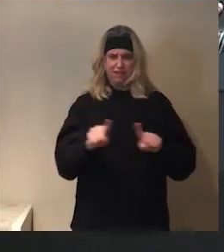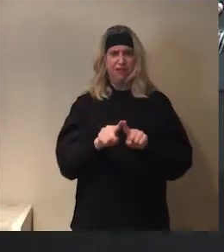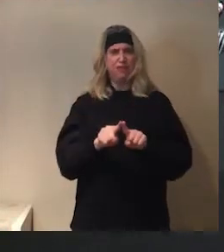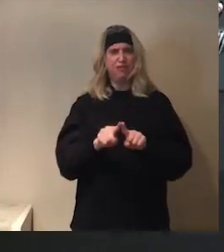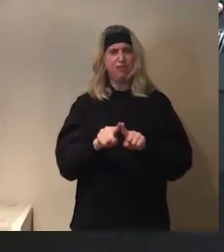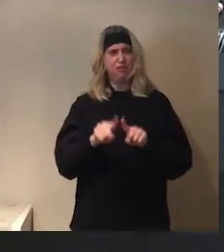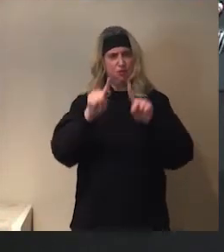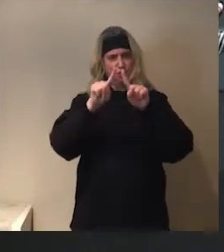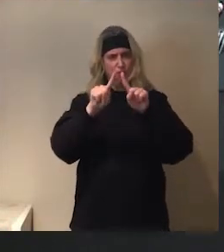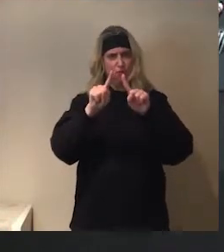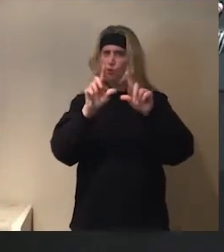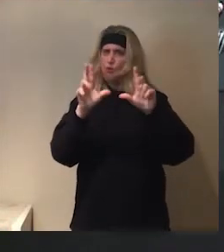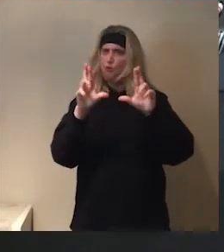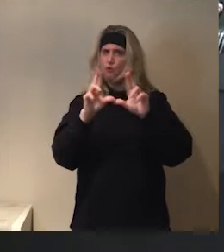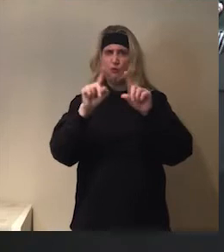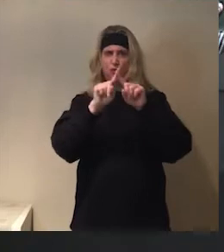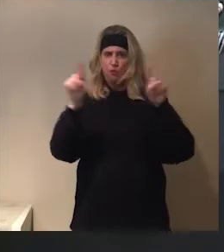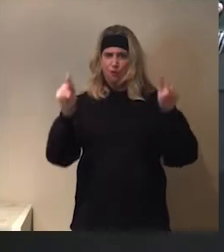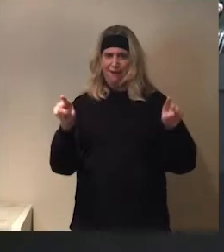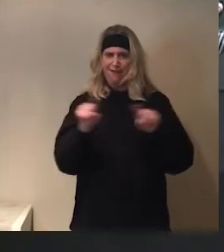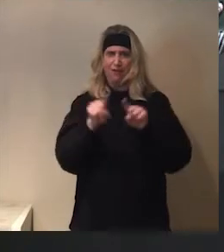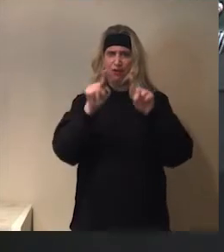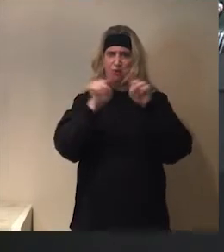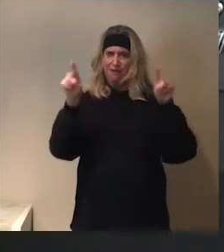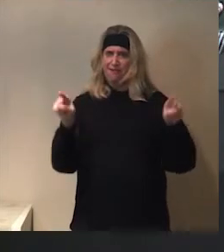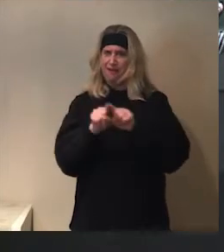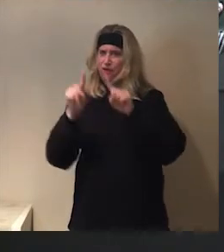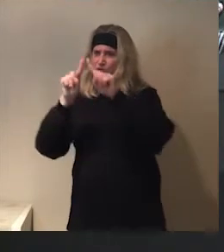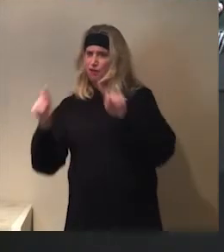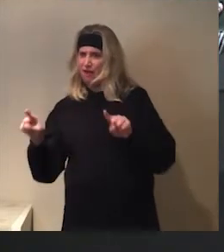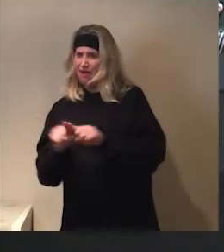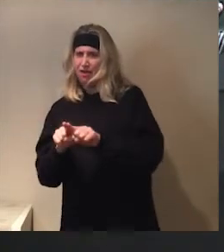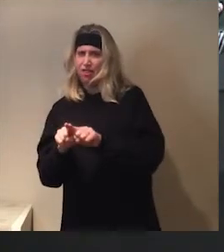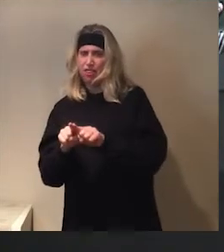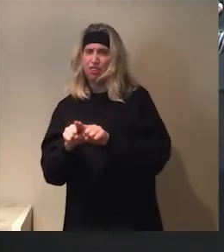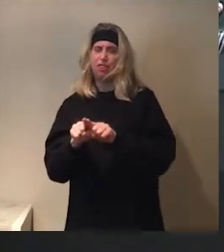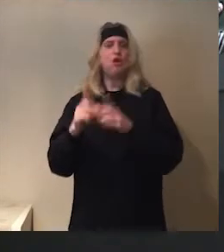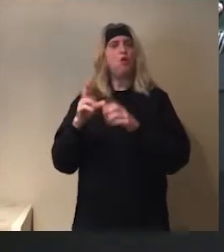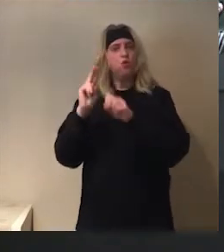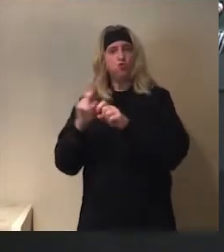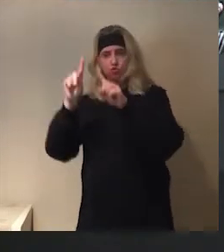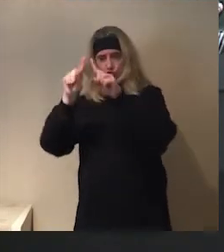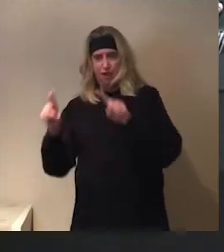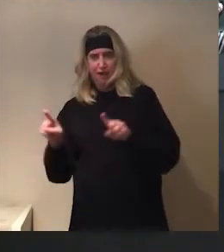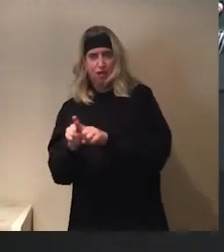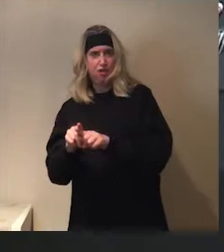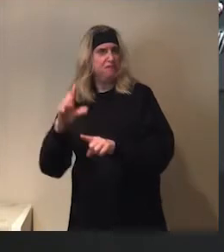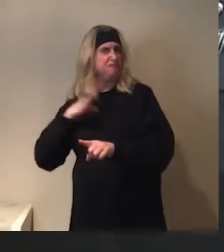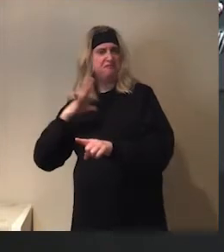this is a rectangle. But me don't. I'm going to do a triangle. Okay. If you want to use a triangle for the body,